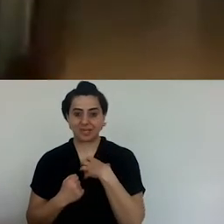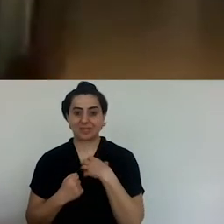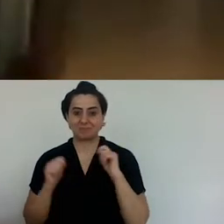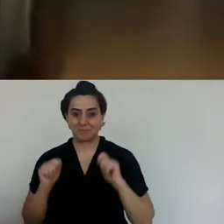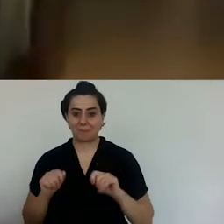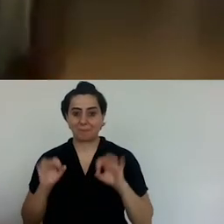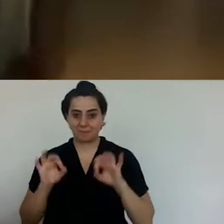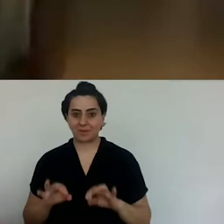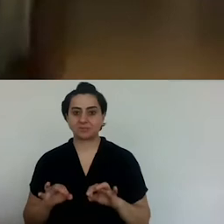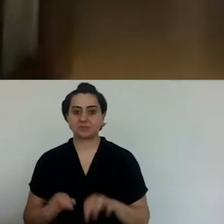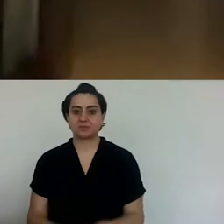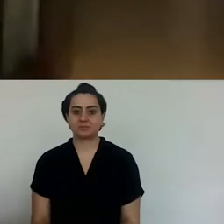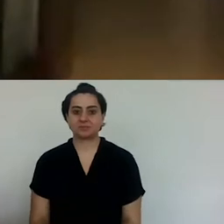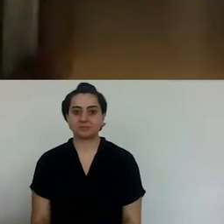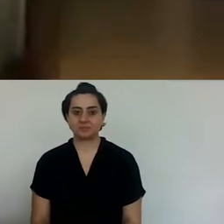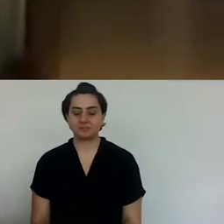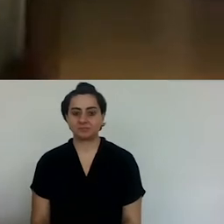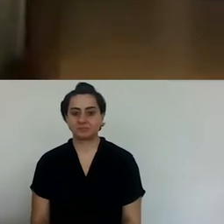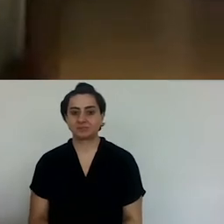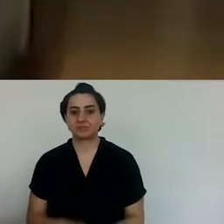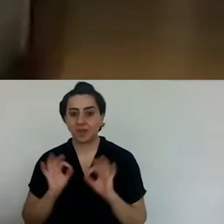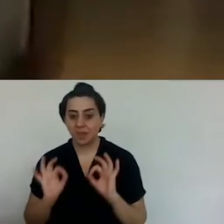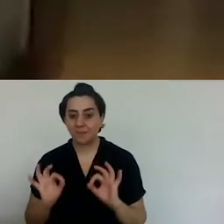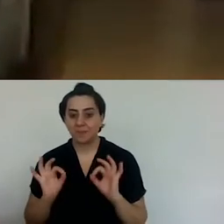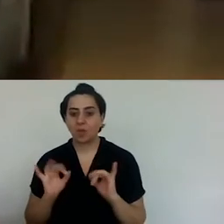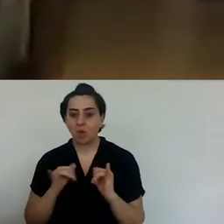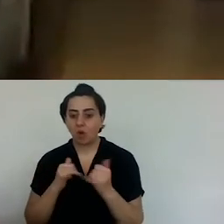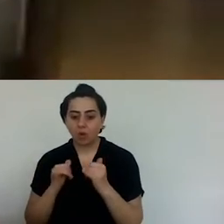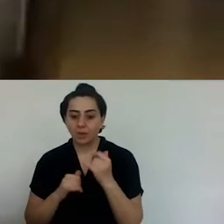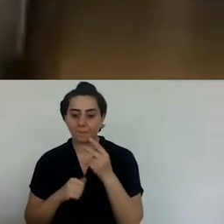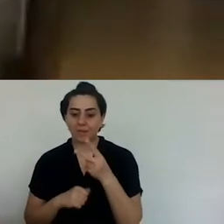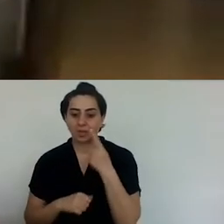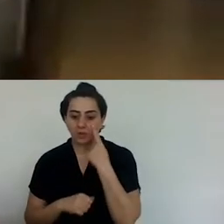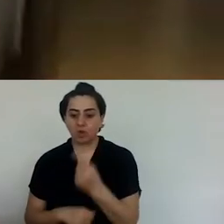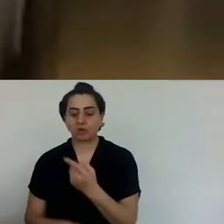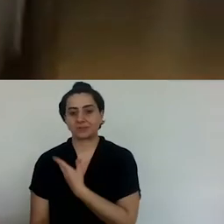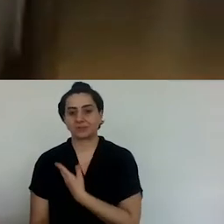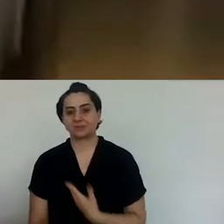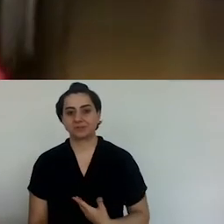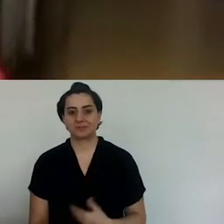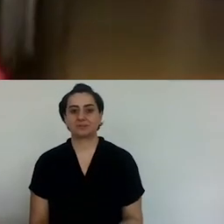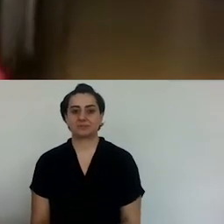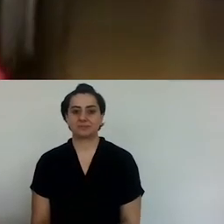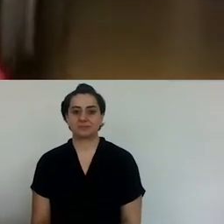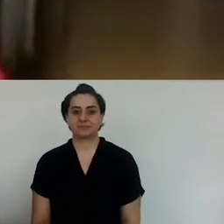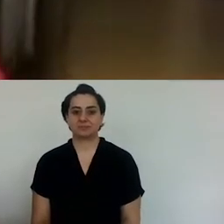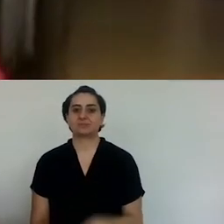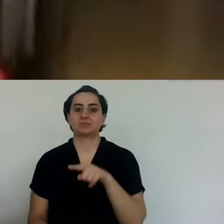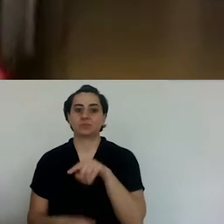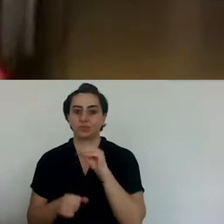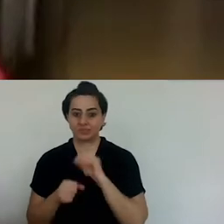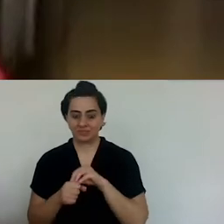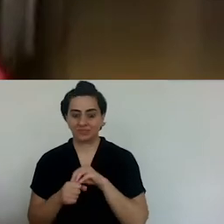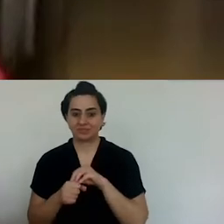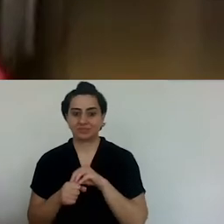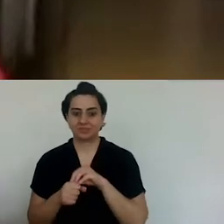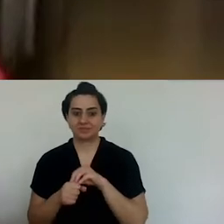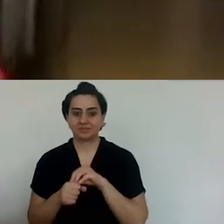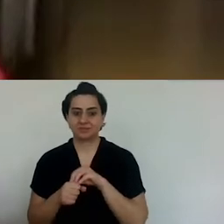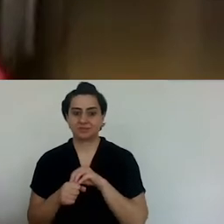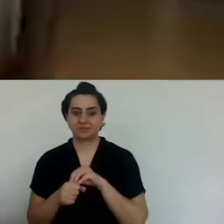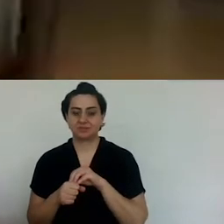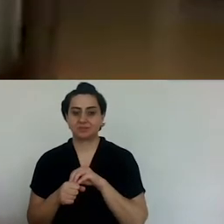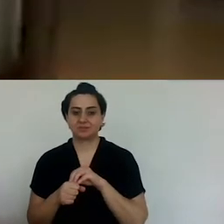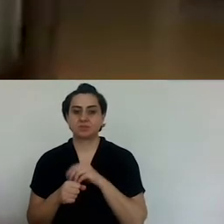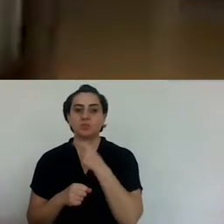And when I started to shop, as a matter of fact, I couldn't really buy fish first because I just